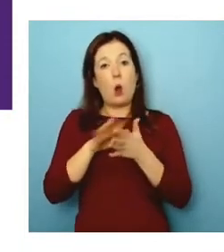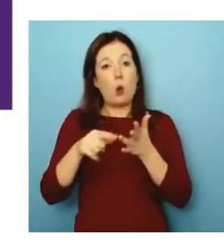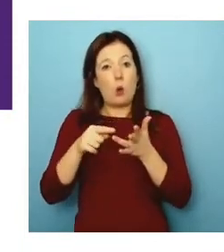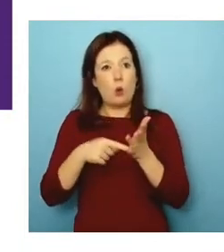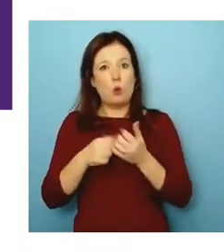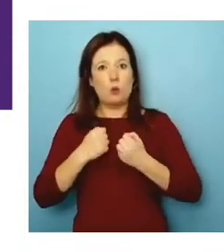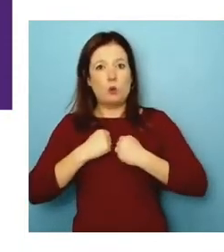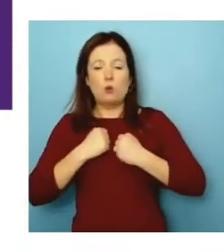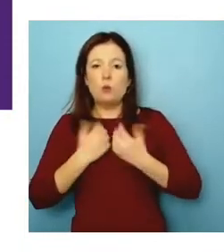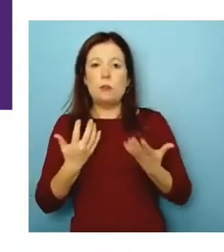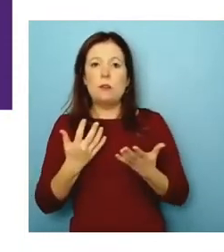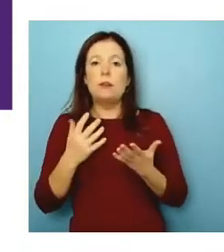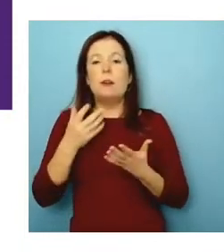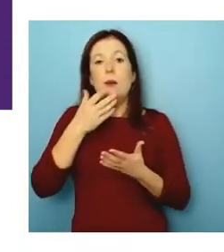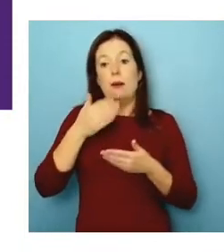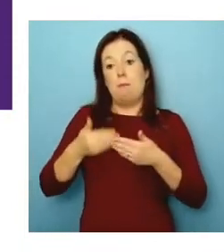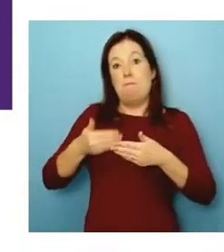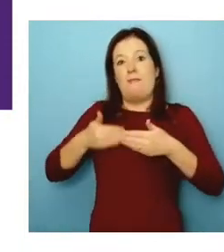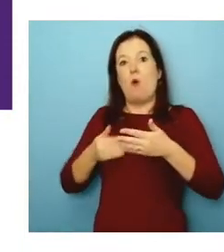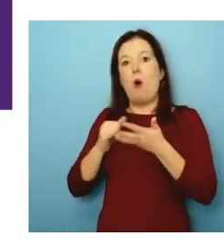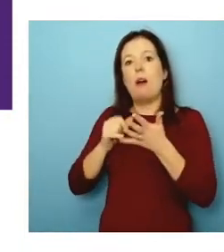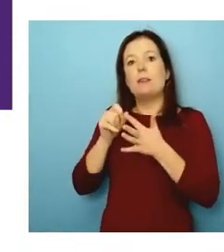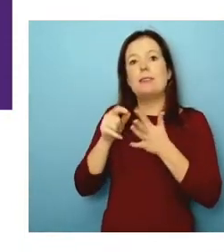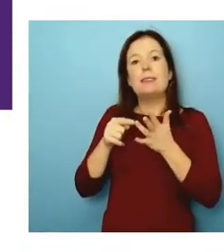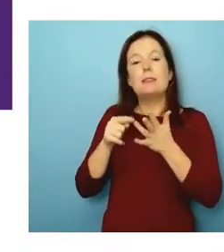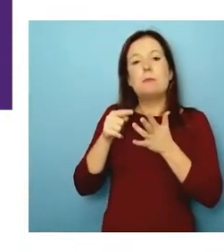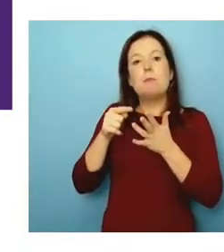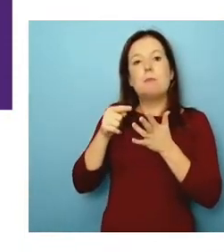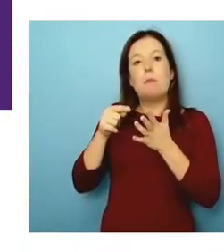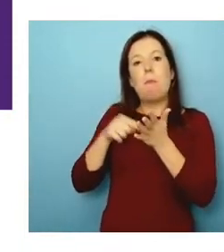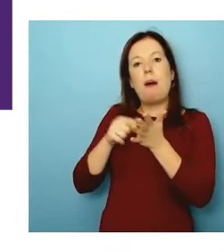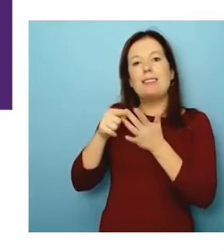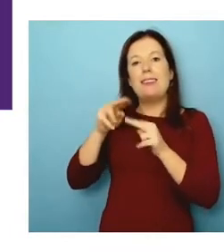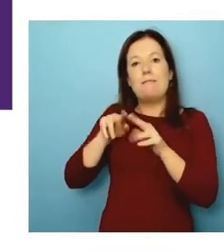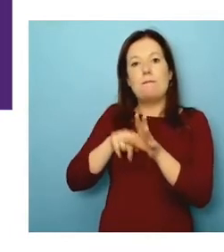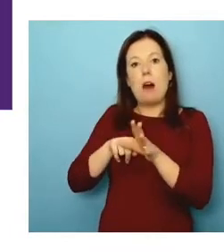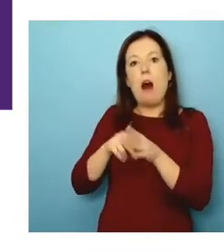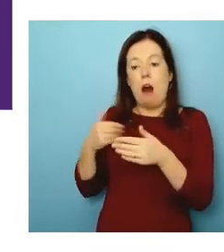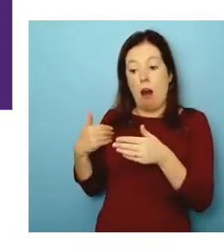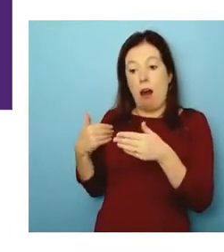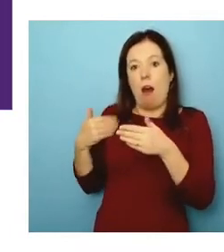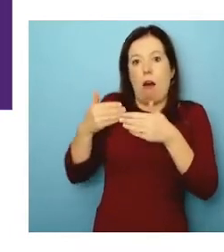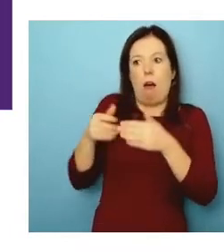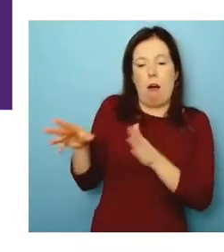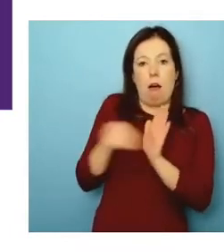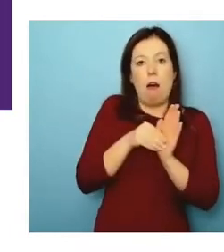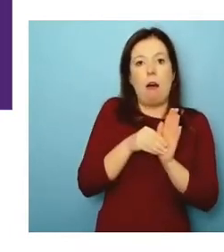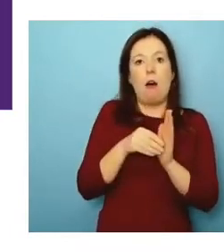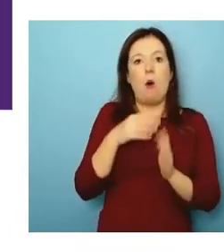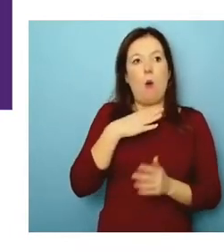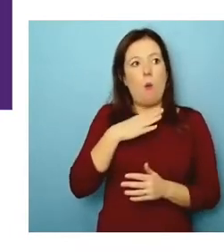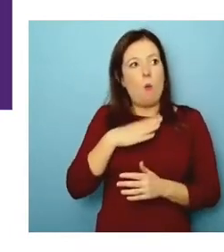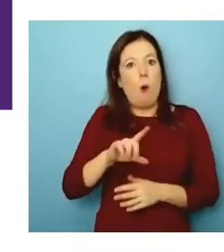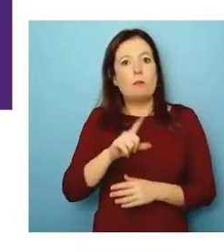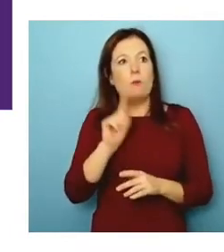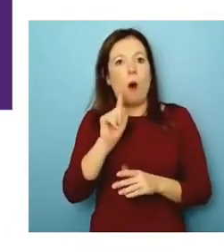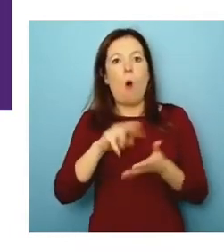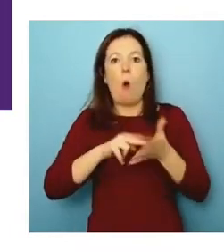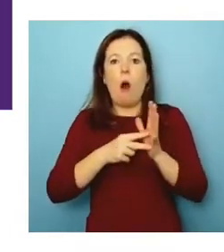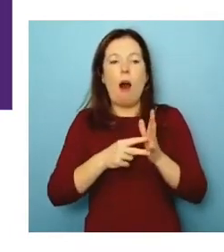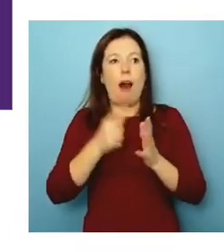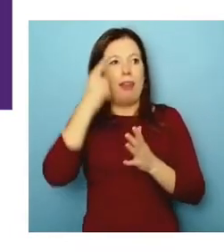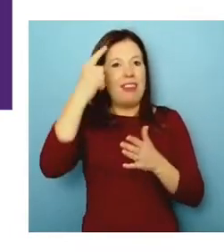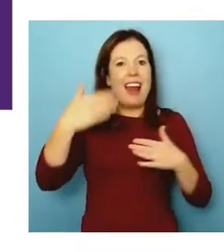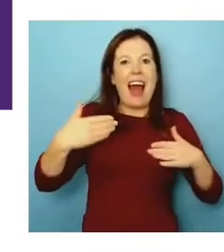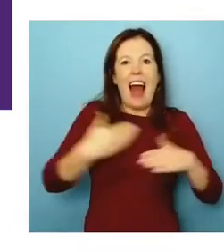learning from Spotify, but it was this idea of be able to create an organization who can think, act and produce. From an inclusive